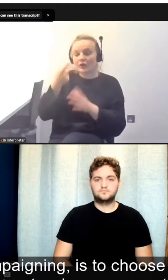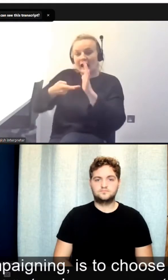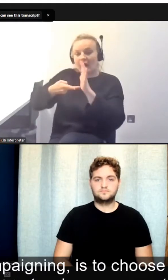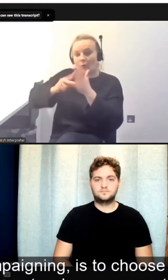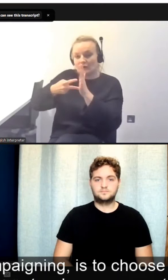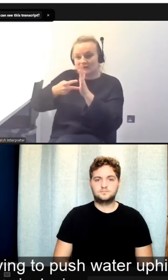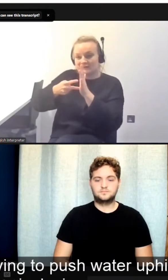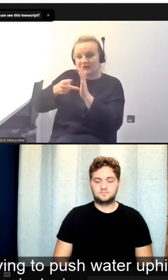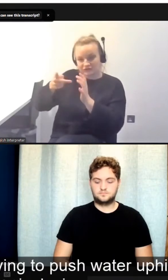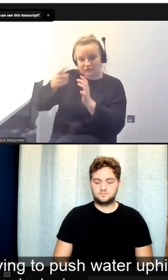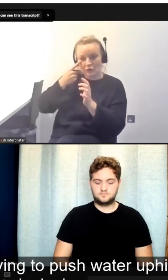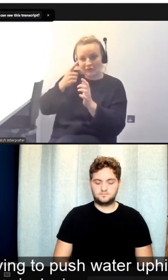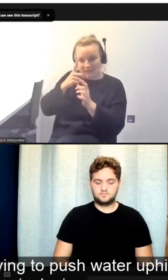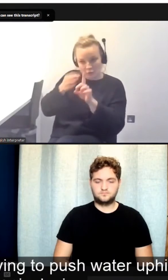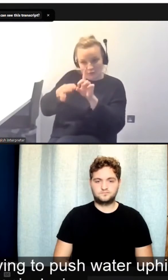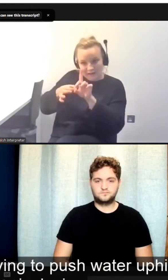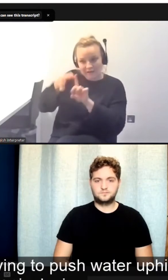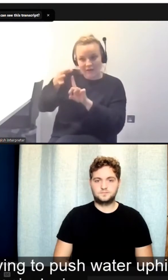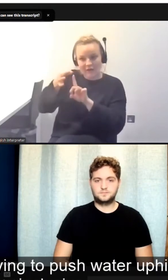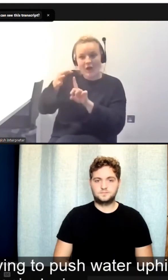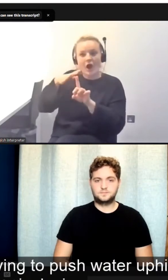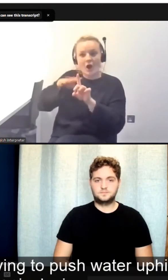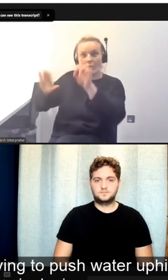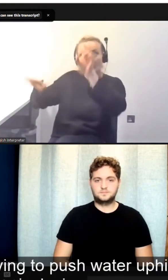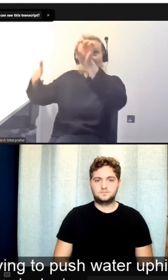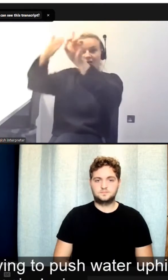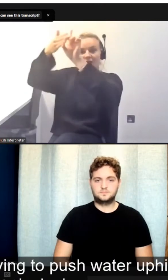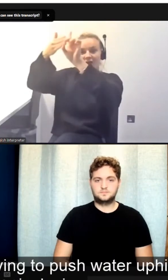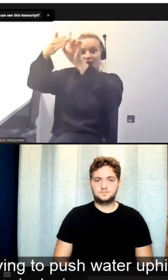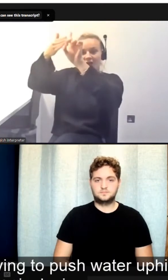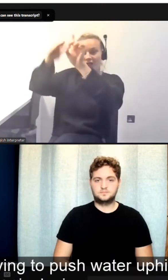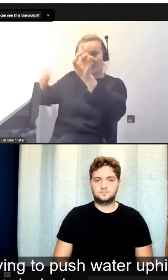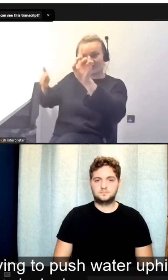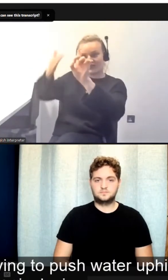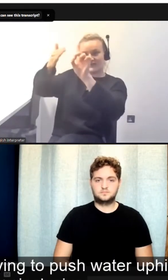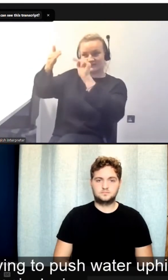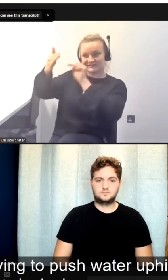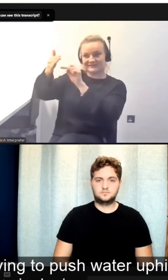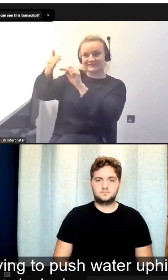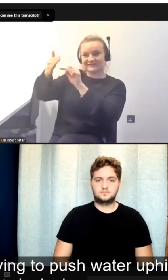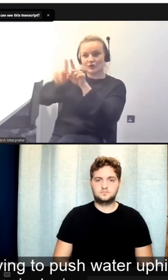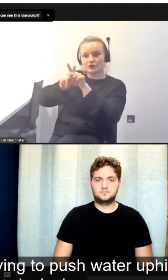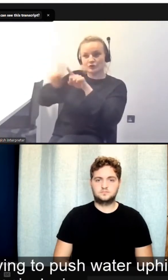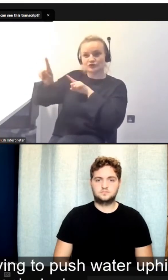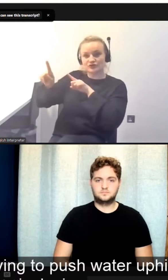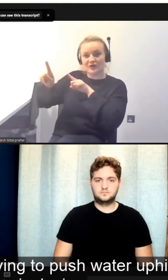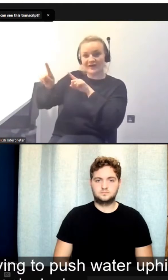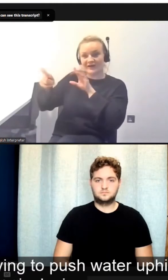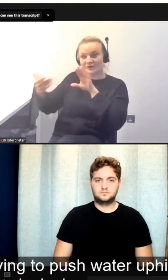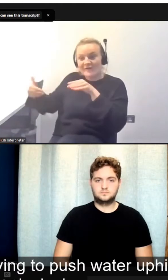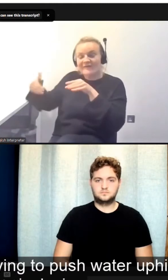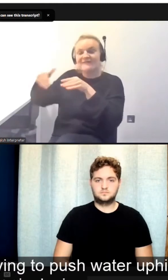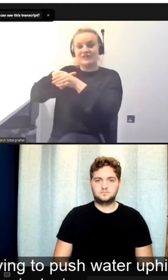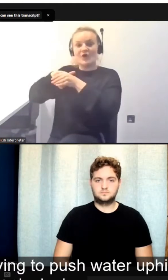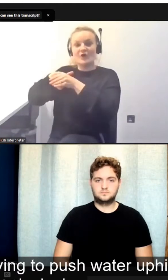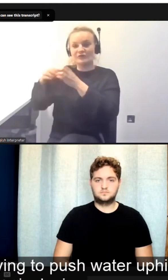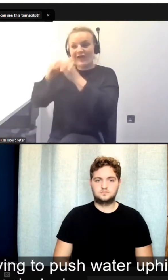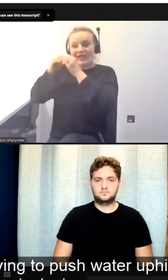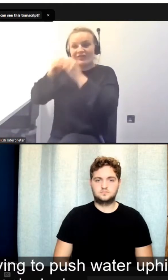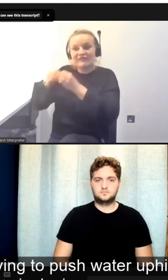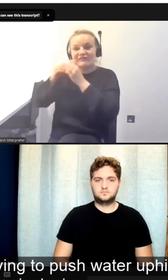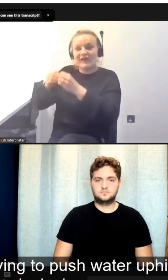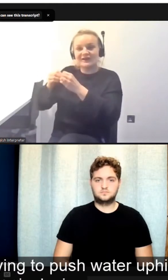to where you want an organization to be. So you're not trying to push water uphill. You're actually the values, the